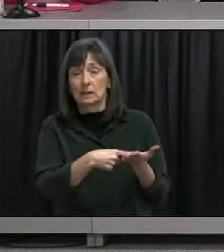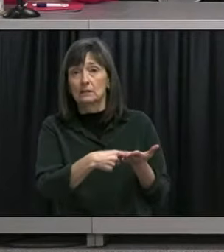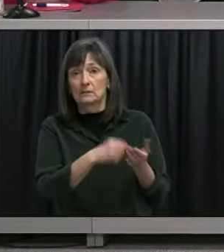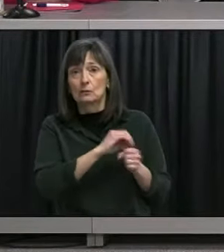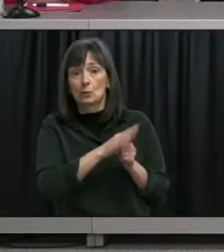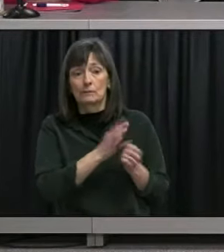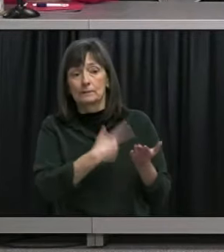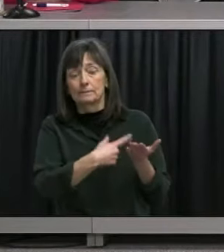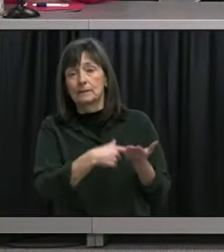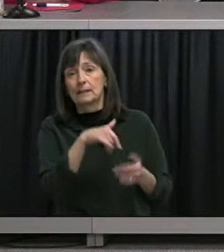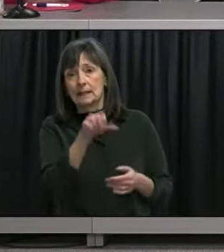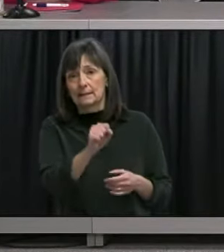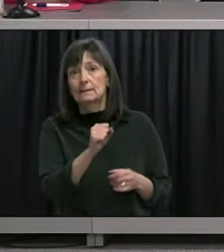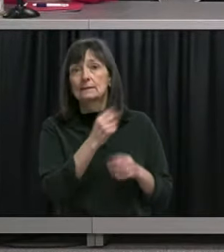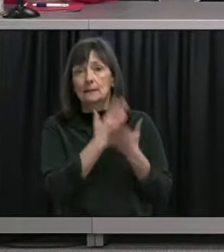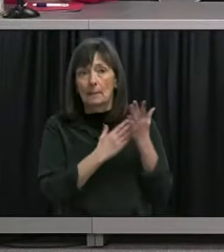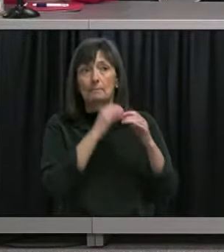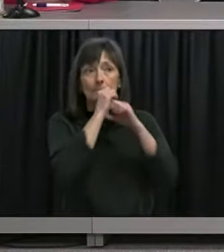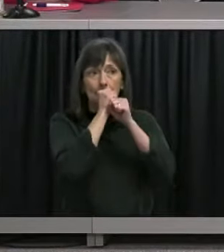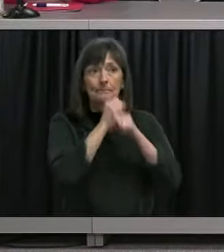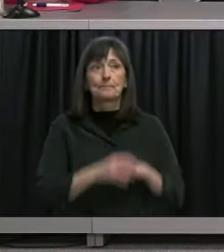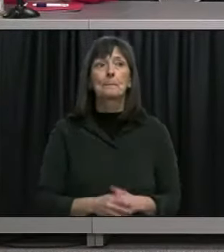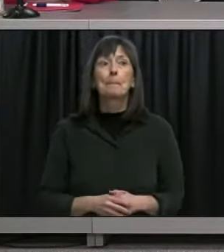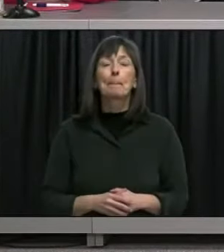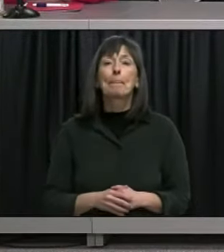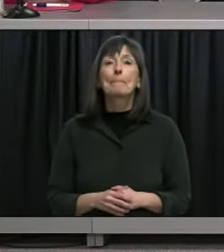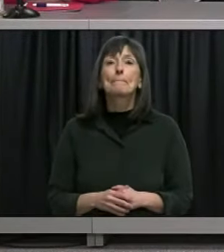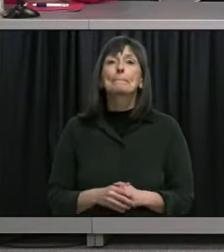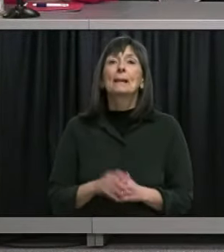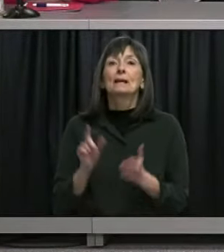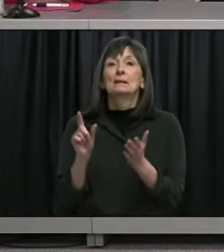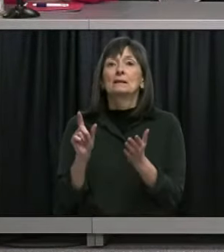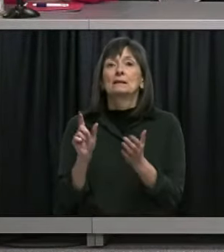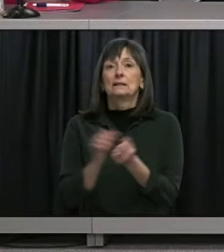Our next questions are from Peter Jackson with the telegram please go ahead